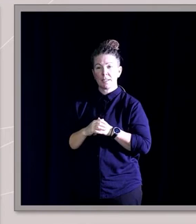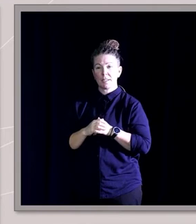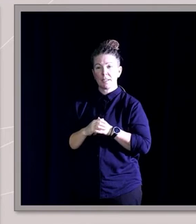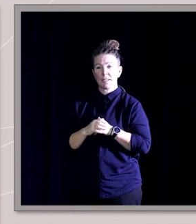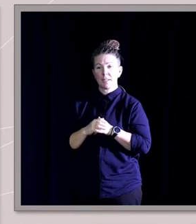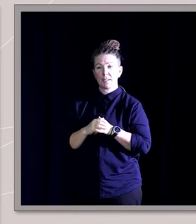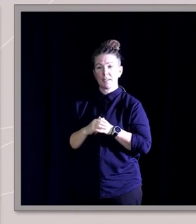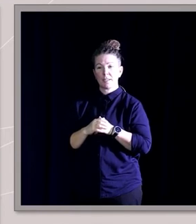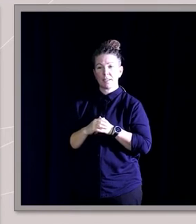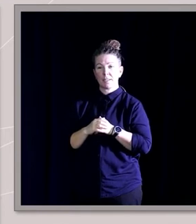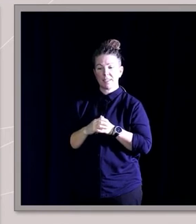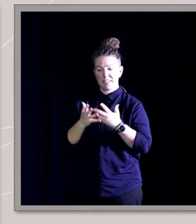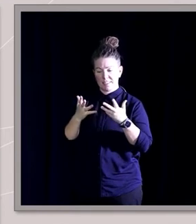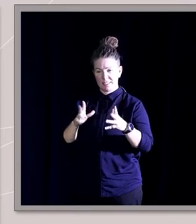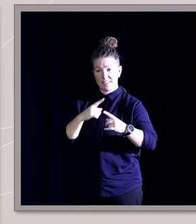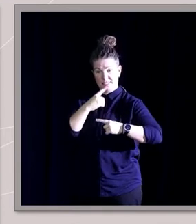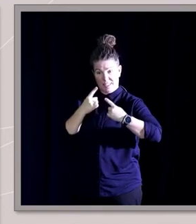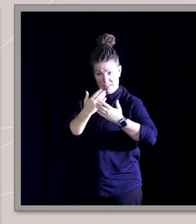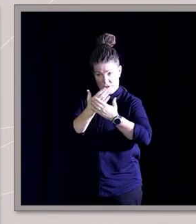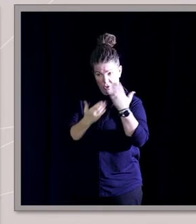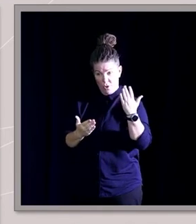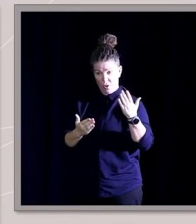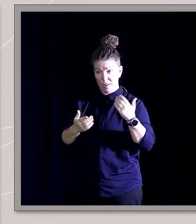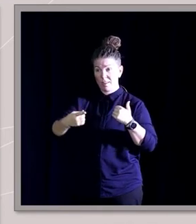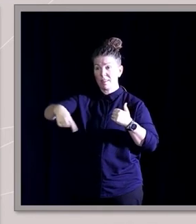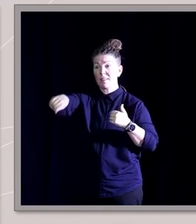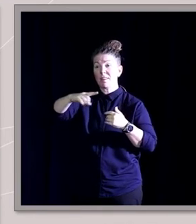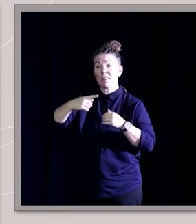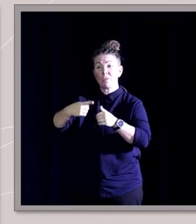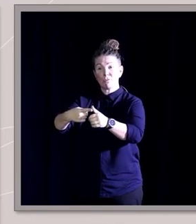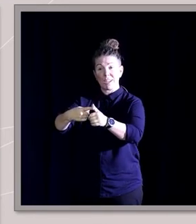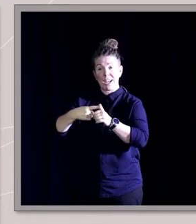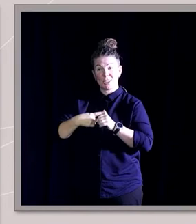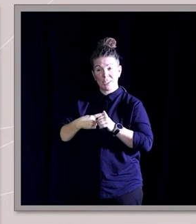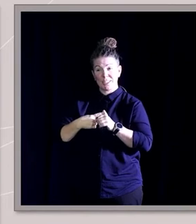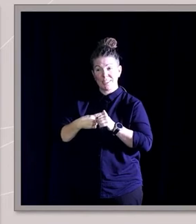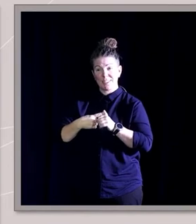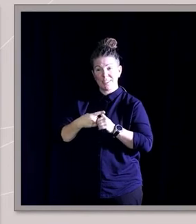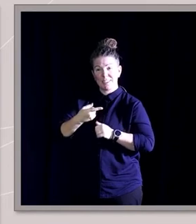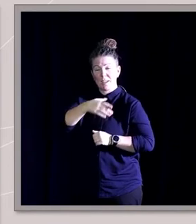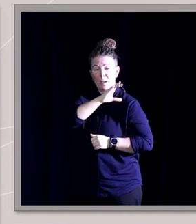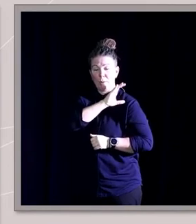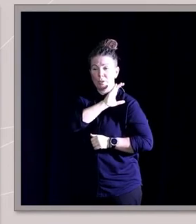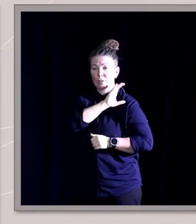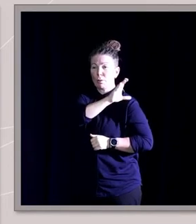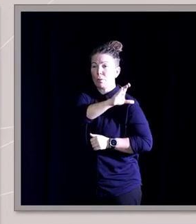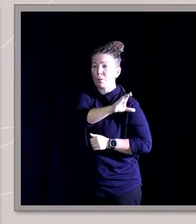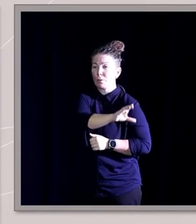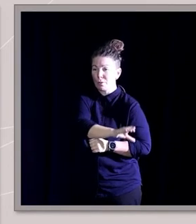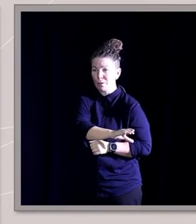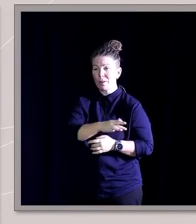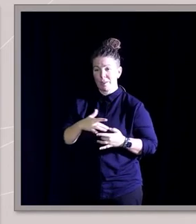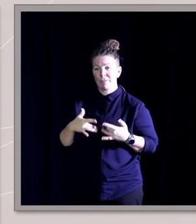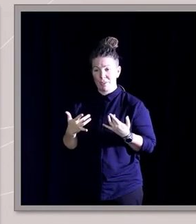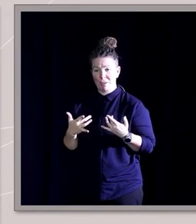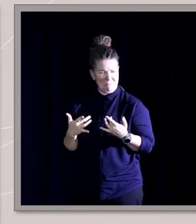And after telling this story publicly, the reactions I'm getting from people are showing that it's unlocking the burdens of other people too. These are all things